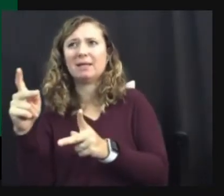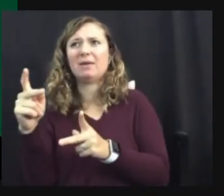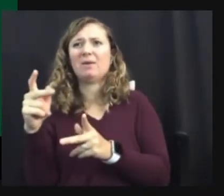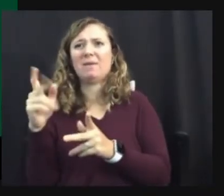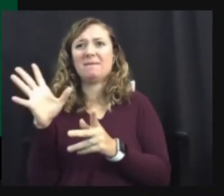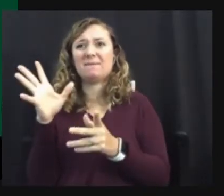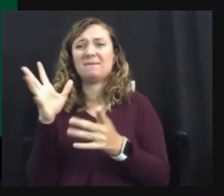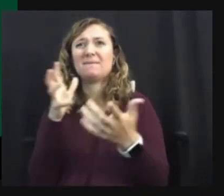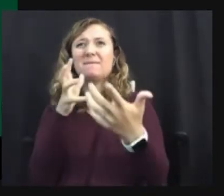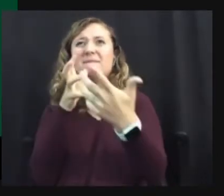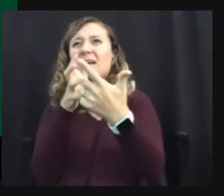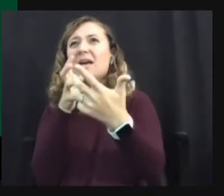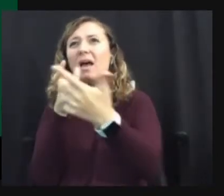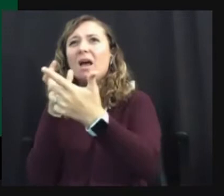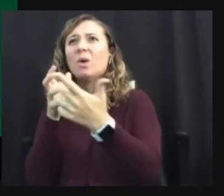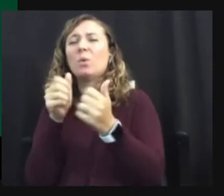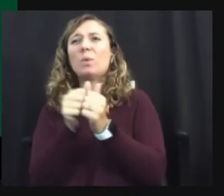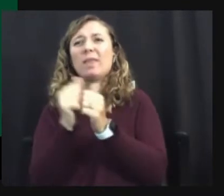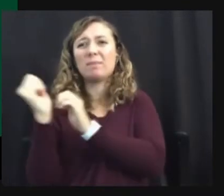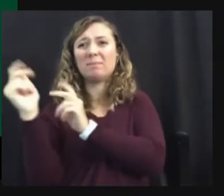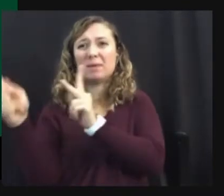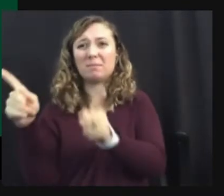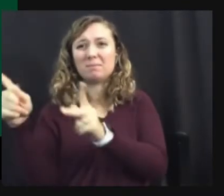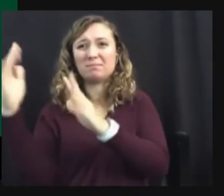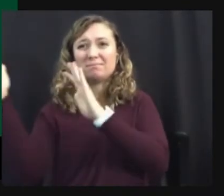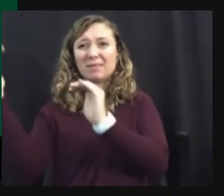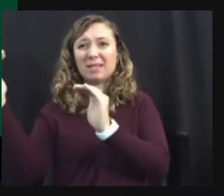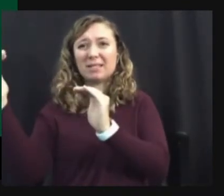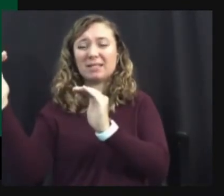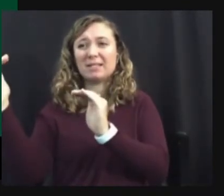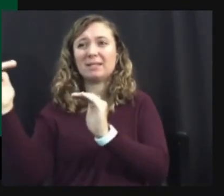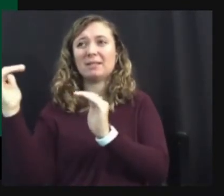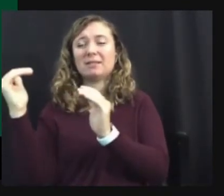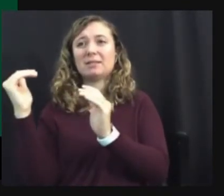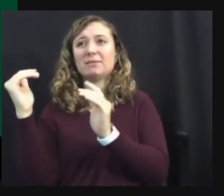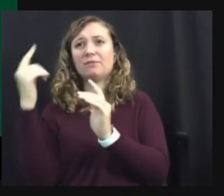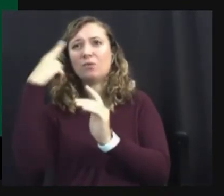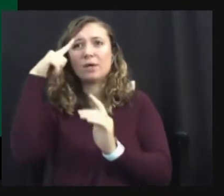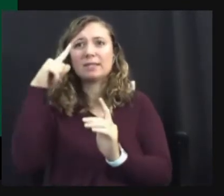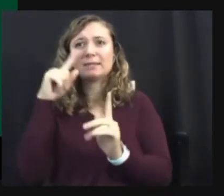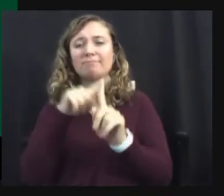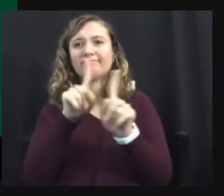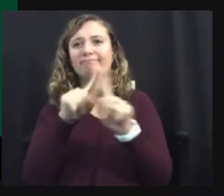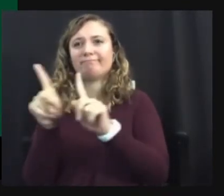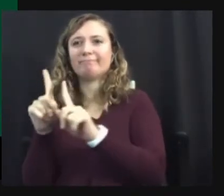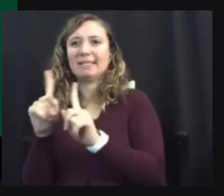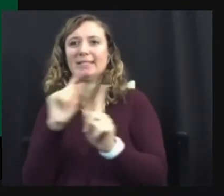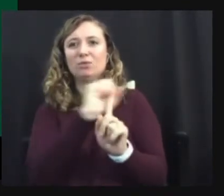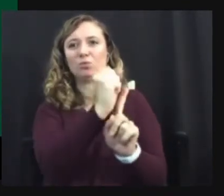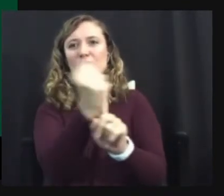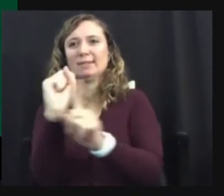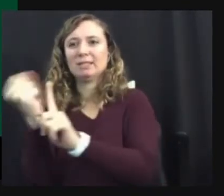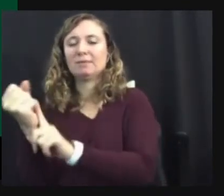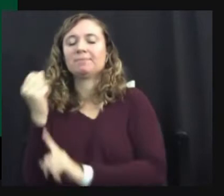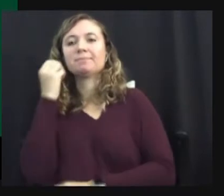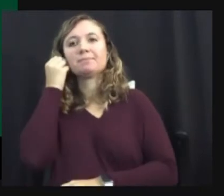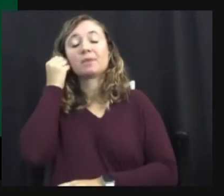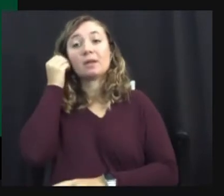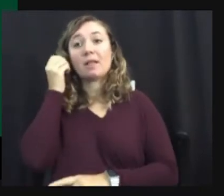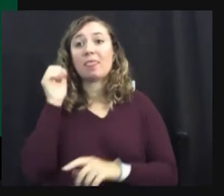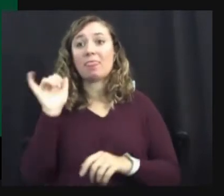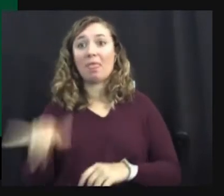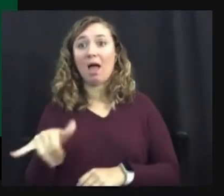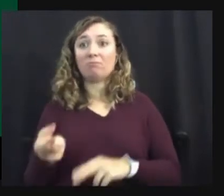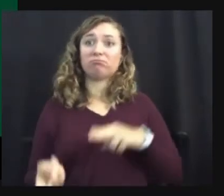fitting the expectations that are supposed to be met here. Um, it, it increases the load on